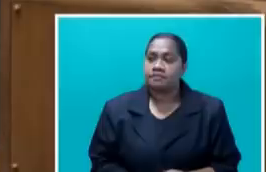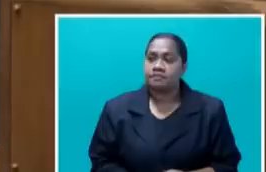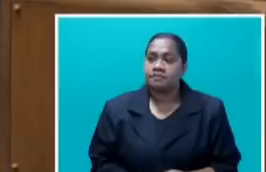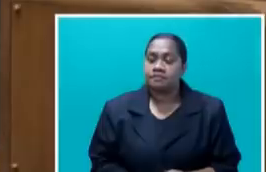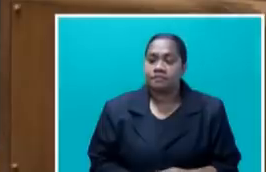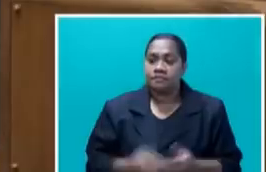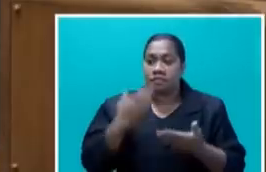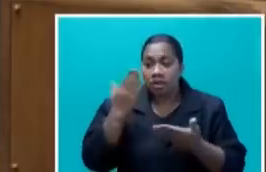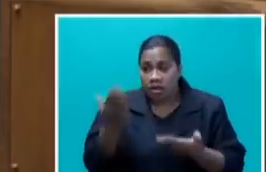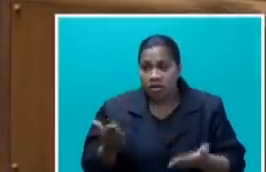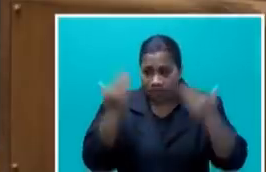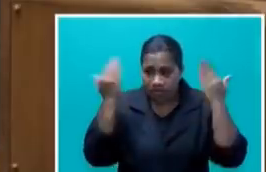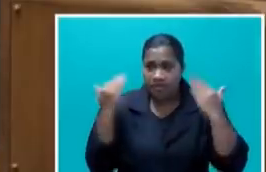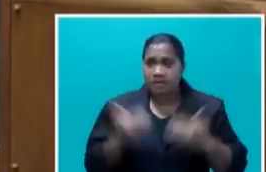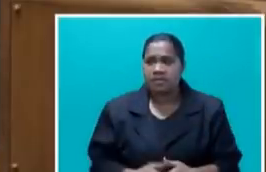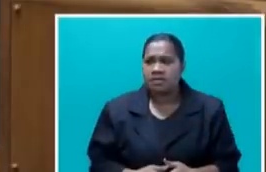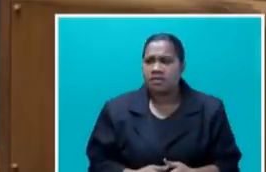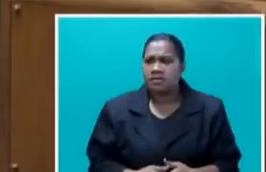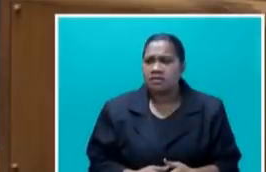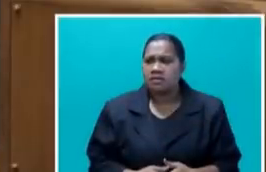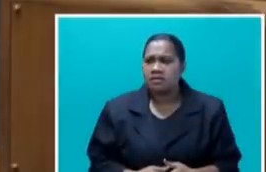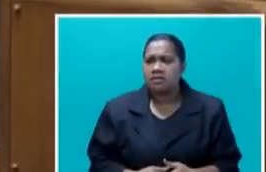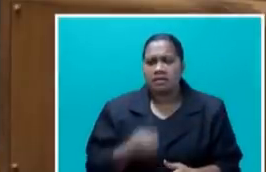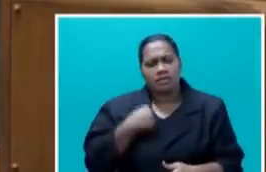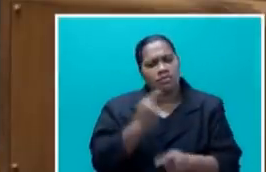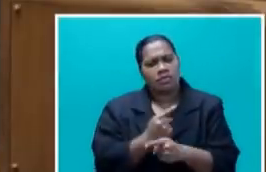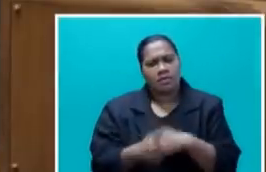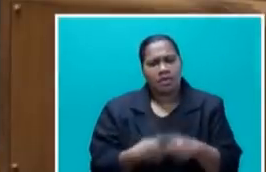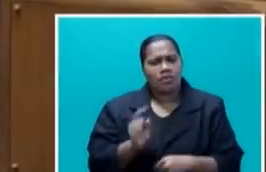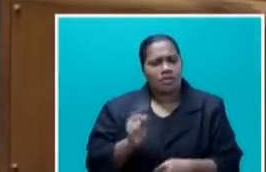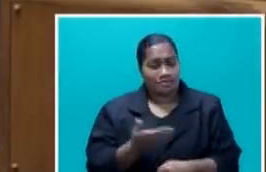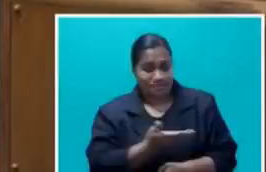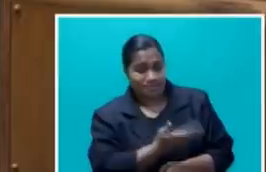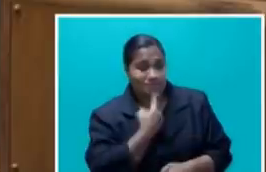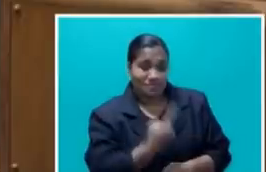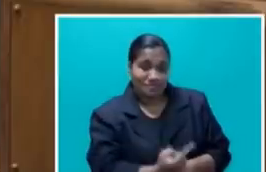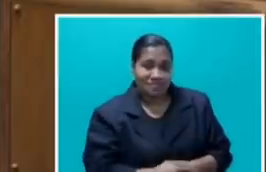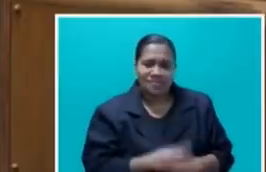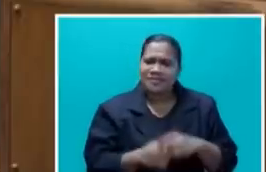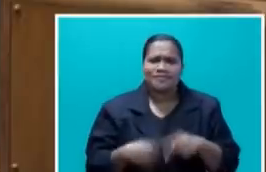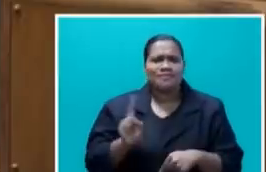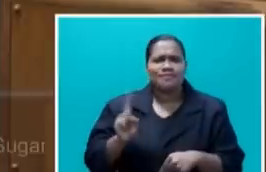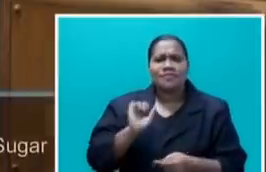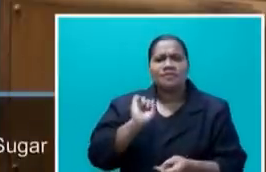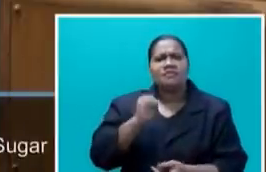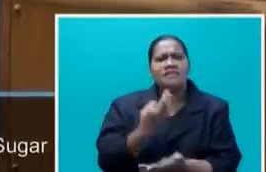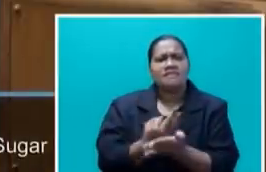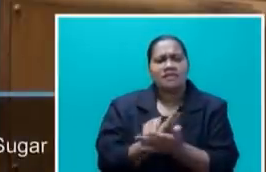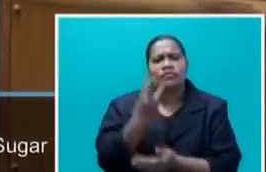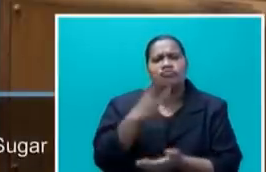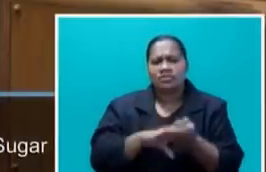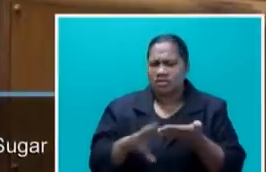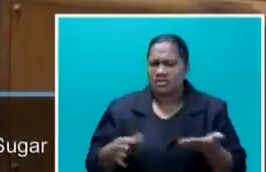Honourable Speaker, I talked about her remarks on the bus fare at $3. That's speculation